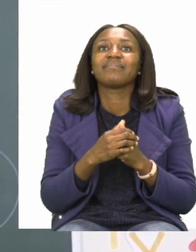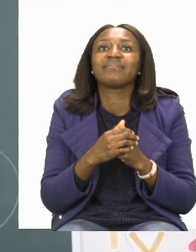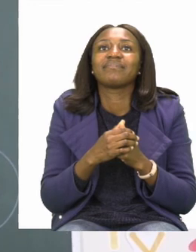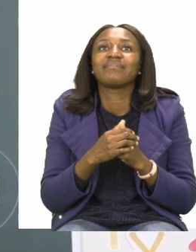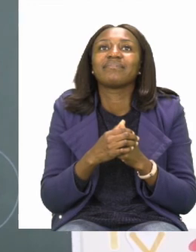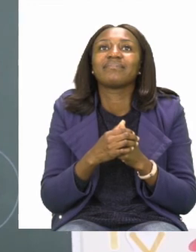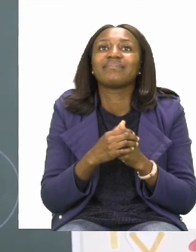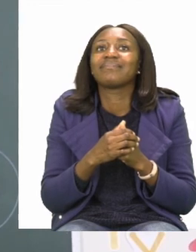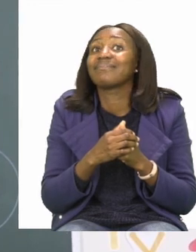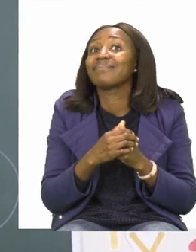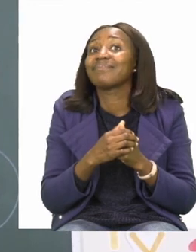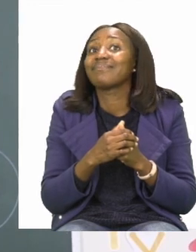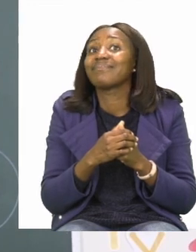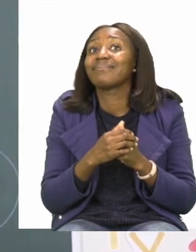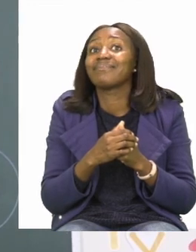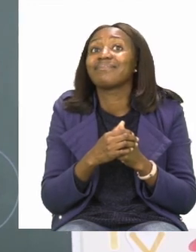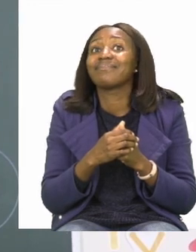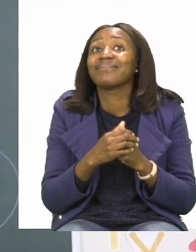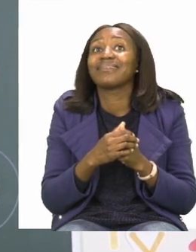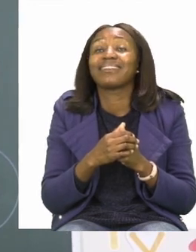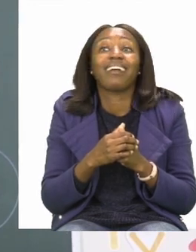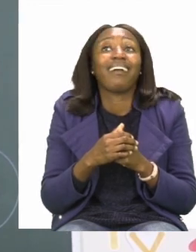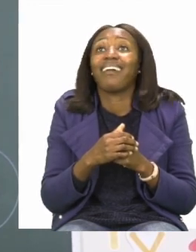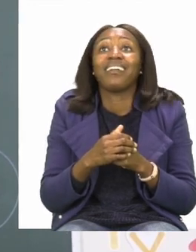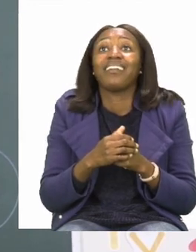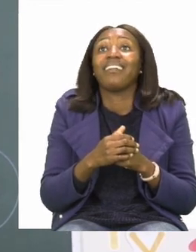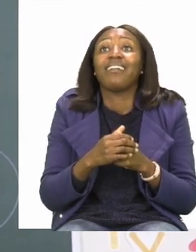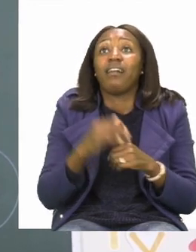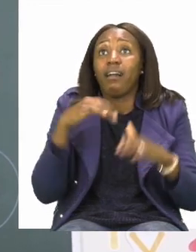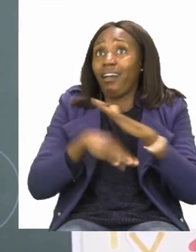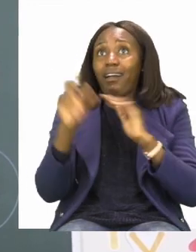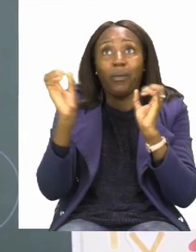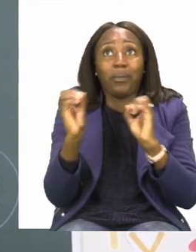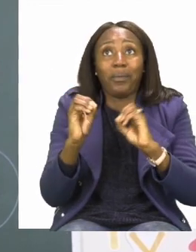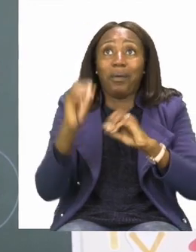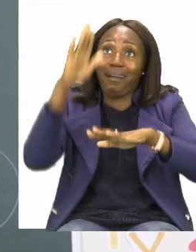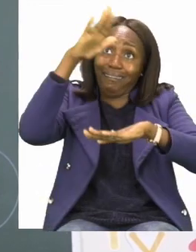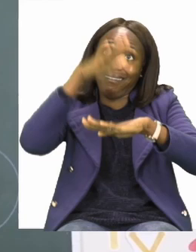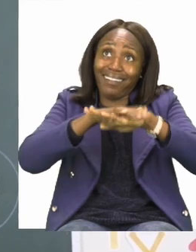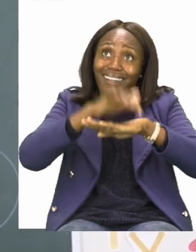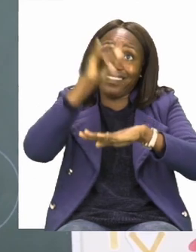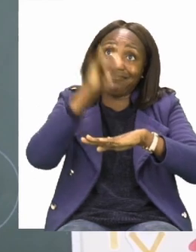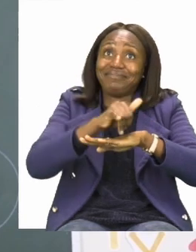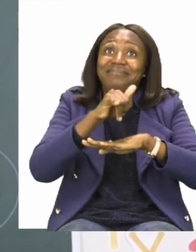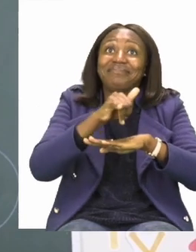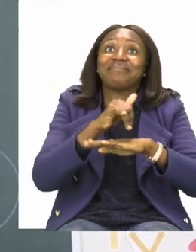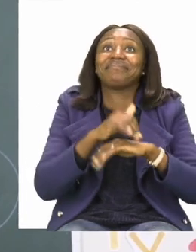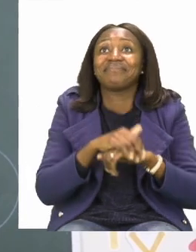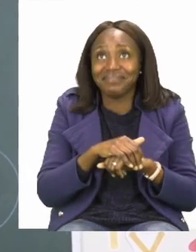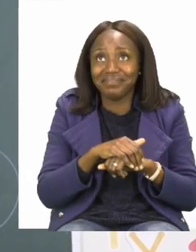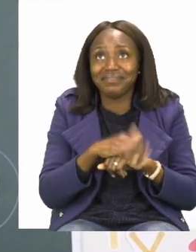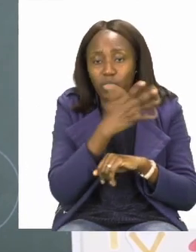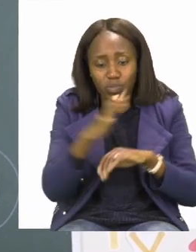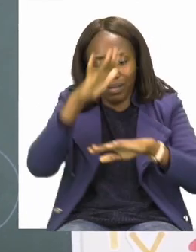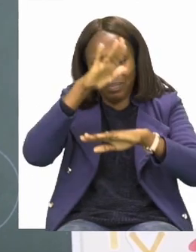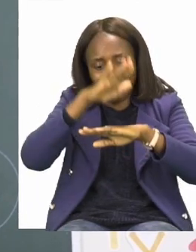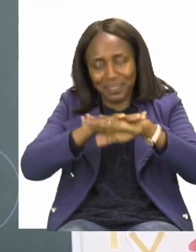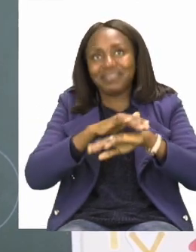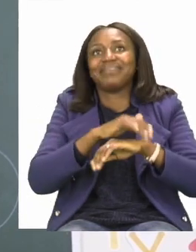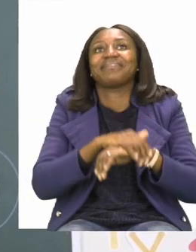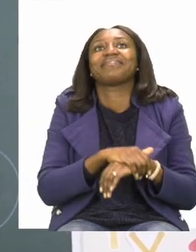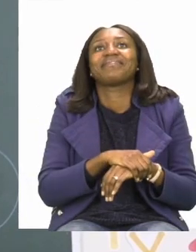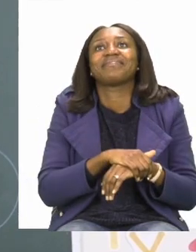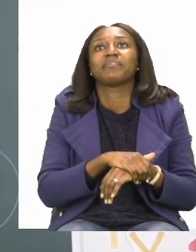No, it is floating. So, that means we were wrong again.